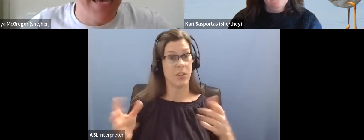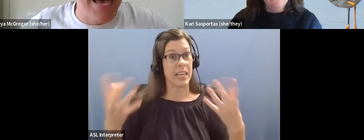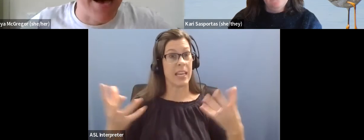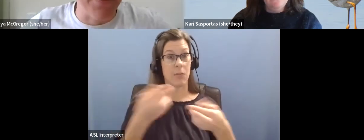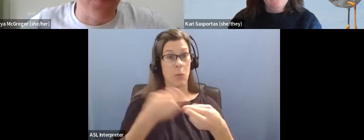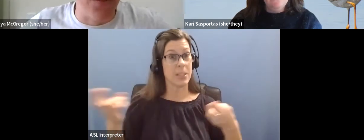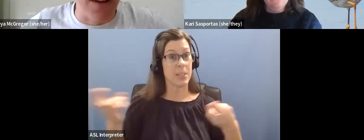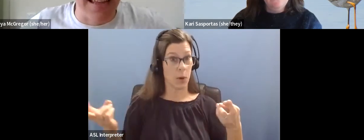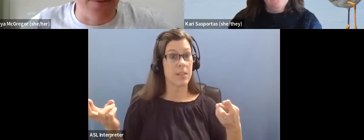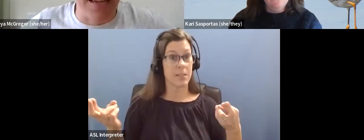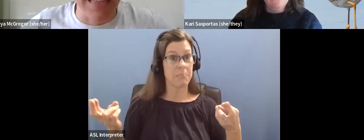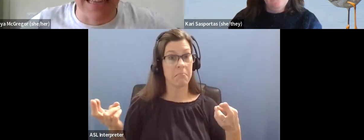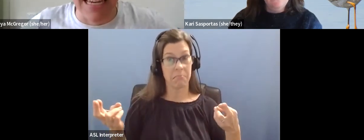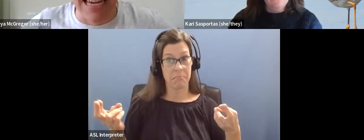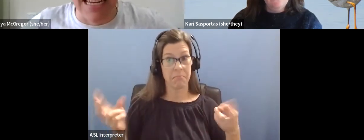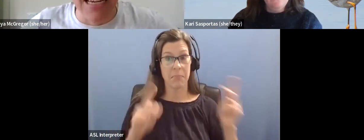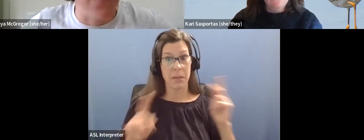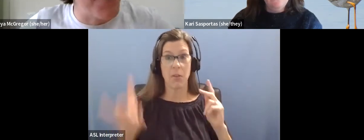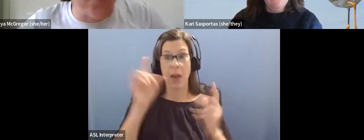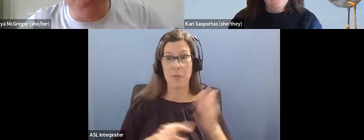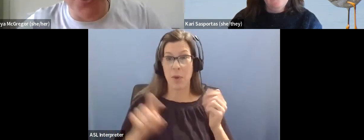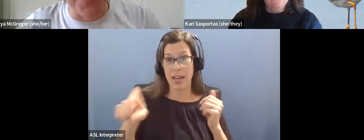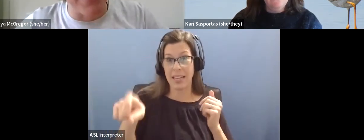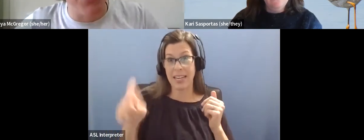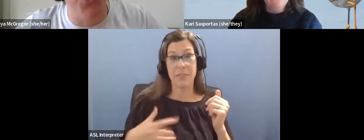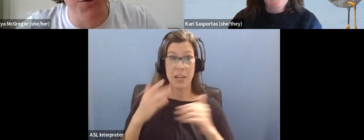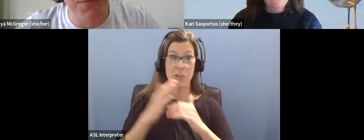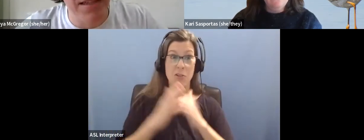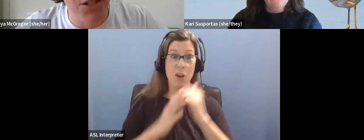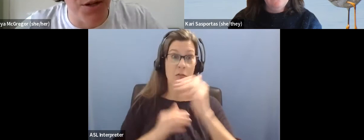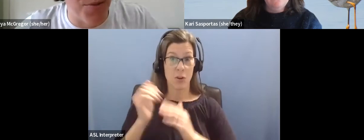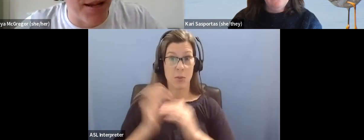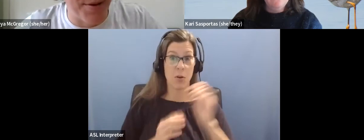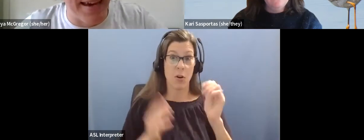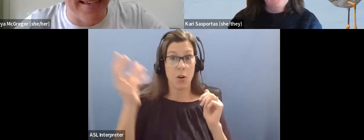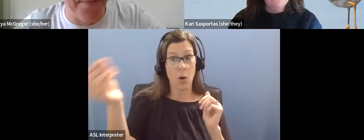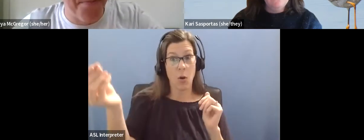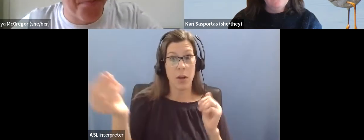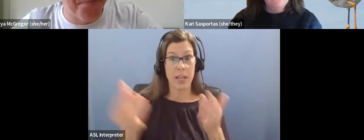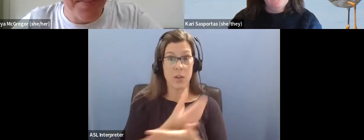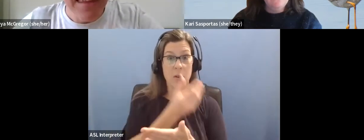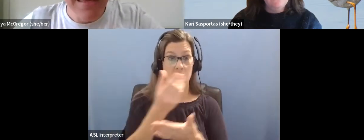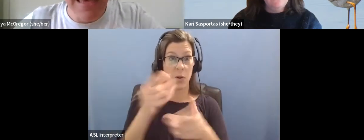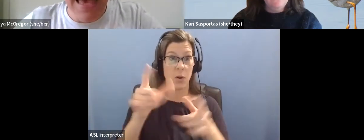folks, um, to find the information that they need to feel comfortable going out to, to a new birding location.